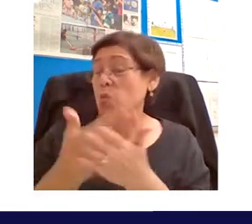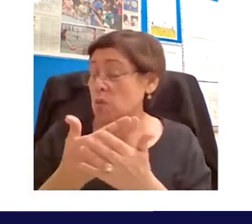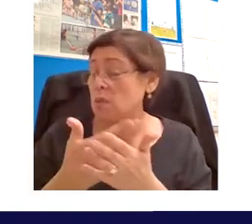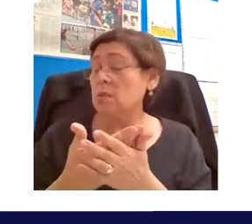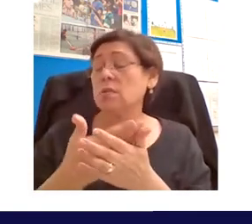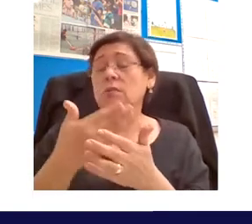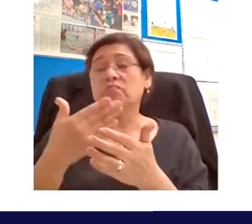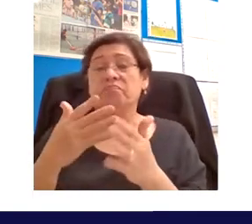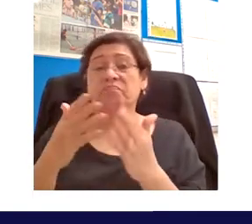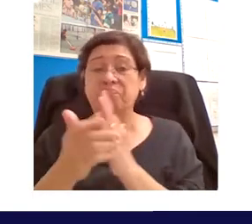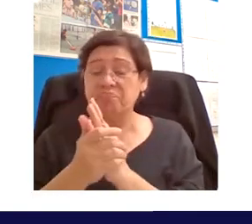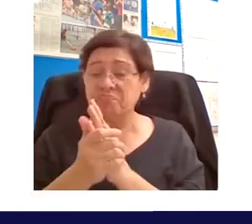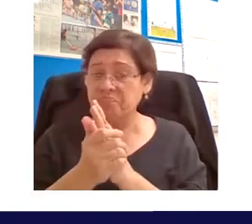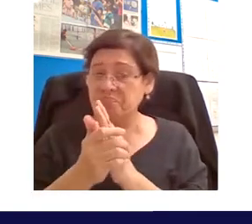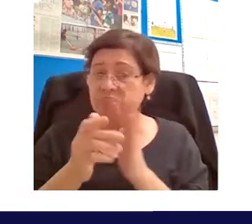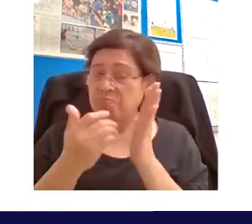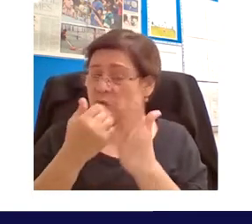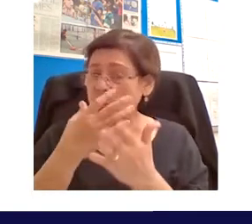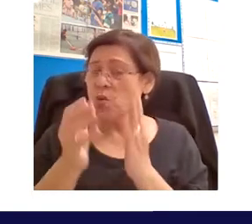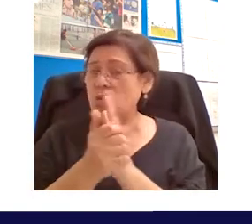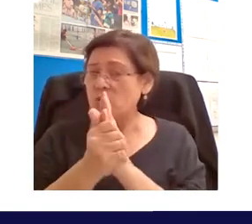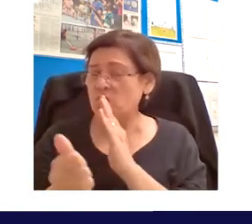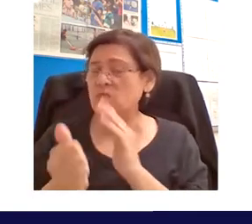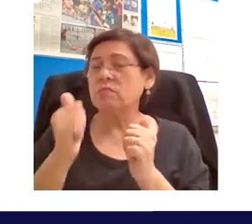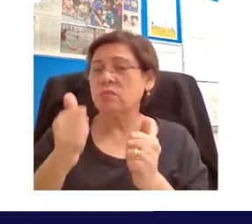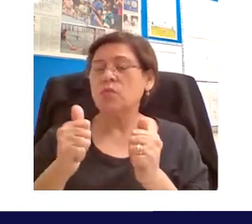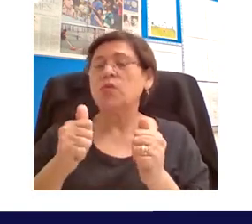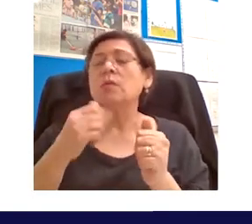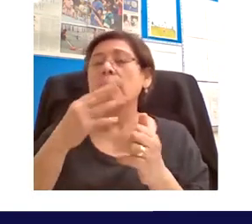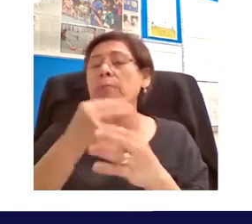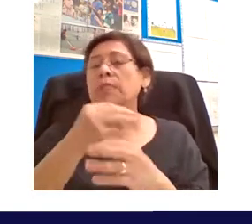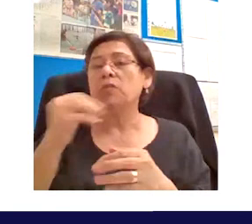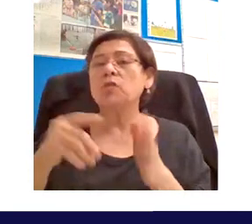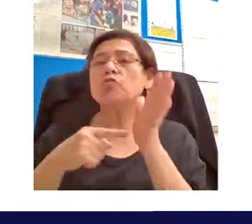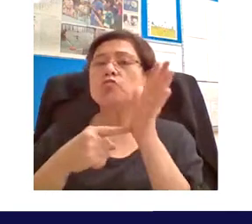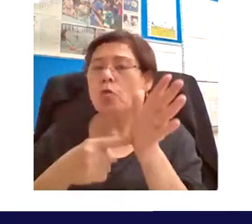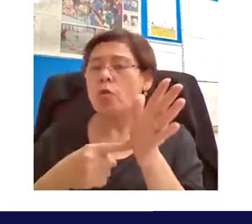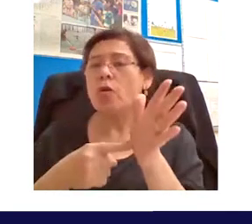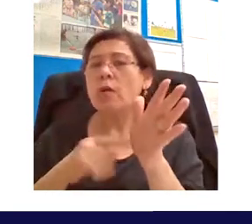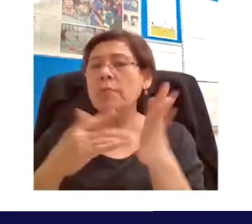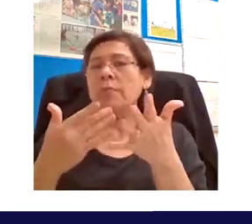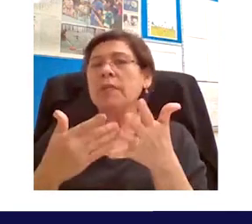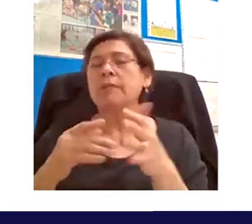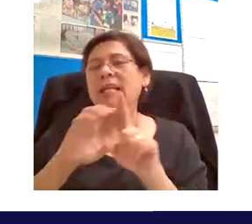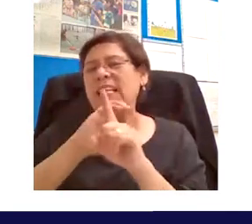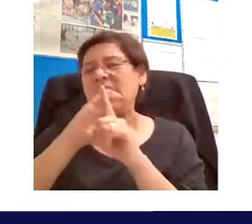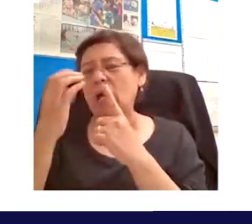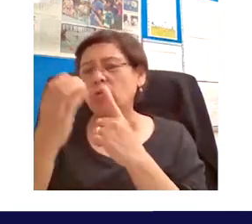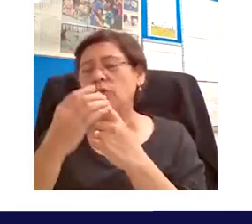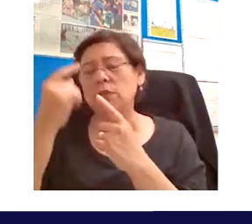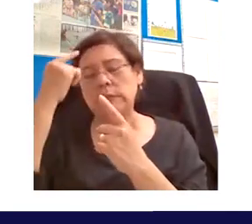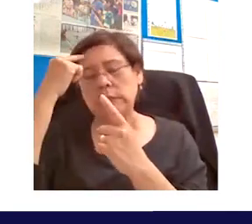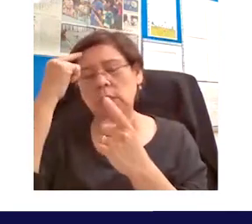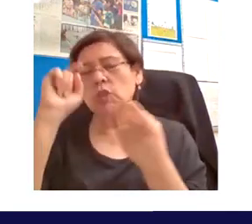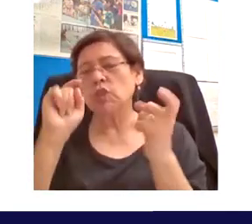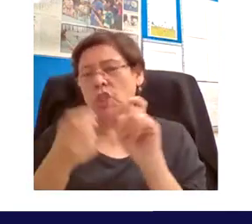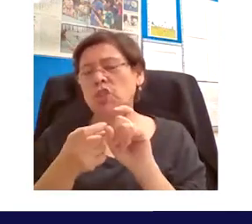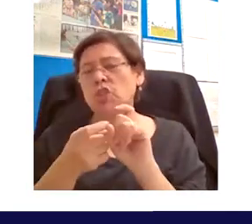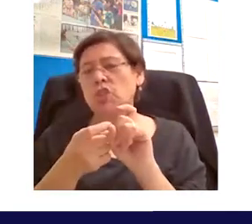material that's coming out of our teaching practice as as opposed to our research practice that requires a cultural shift which also may require